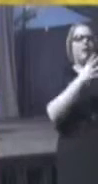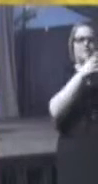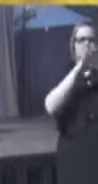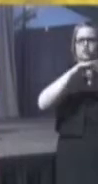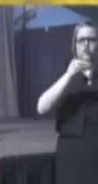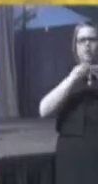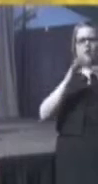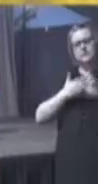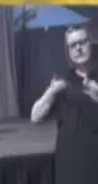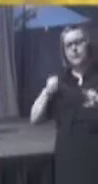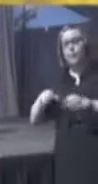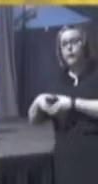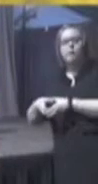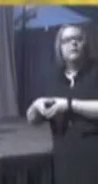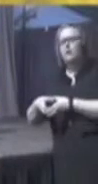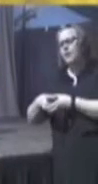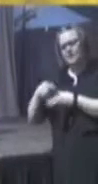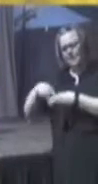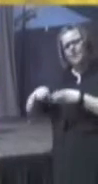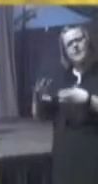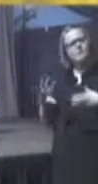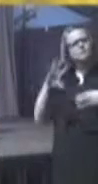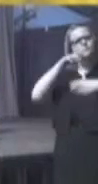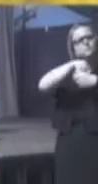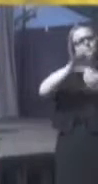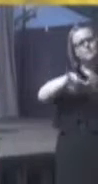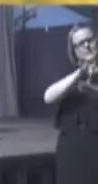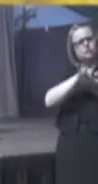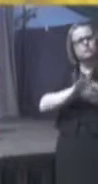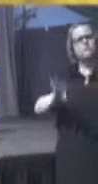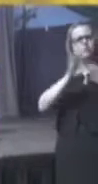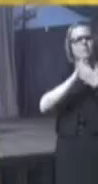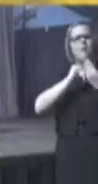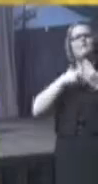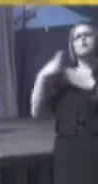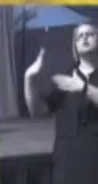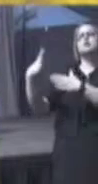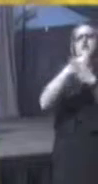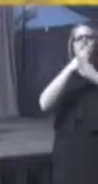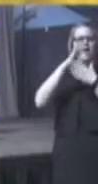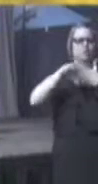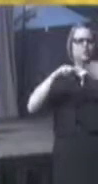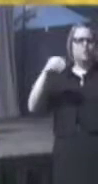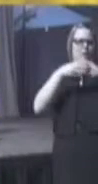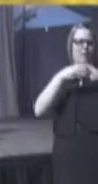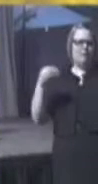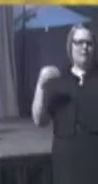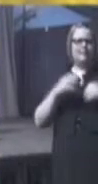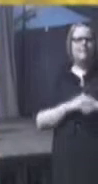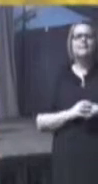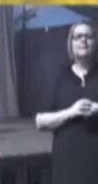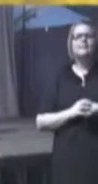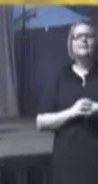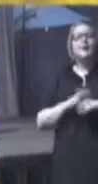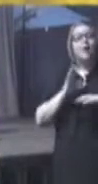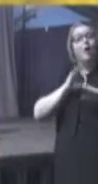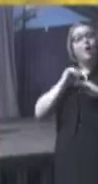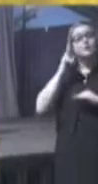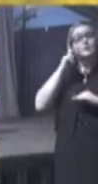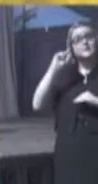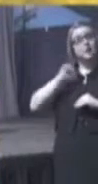see it as central and important part of our shared story. A call to see ourselves in one another.